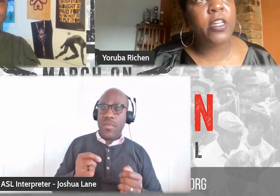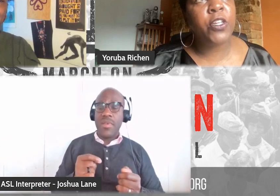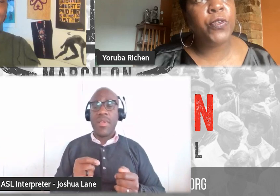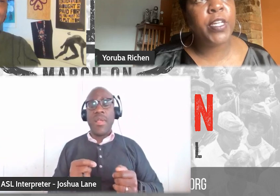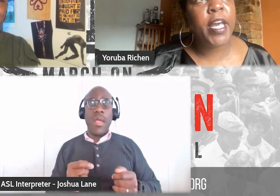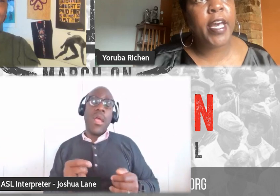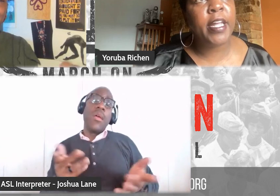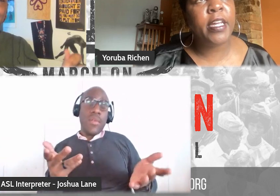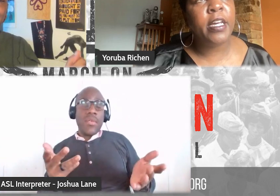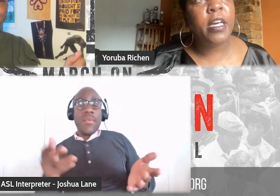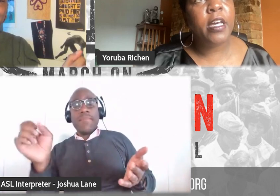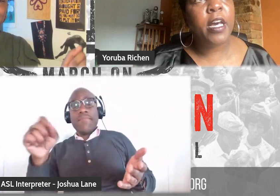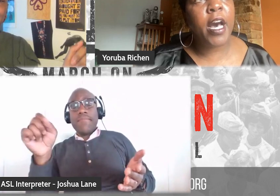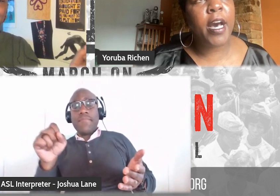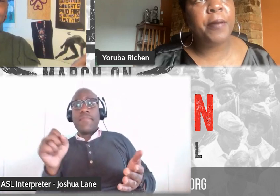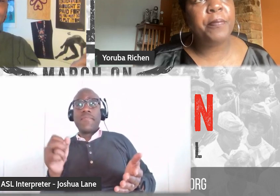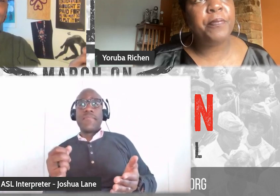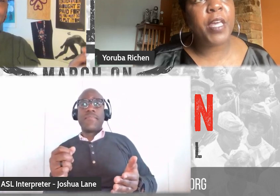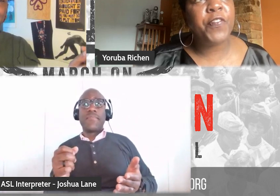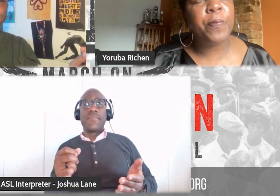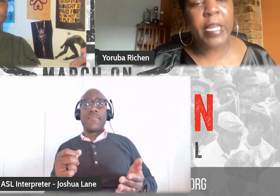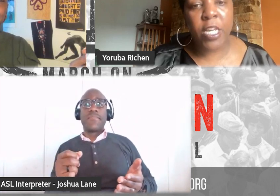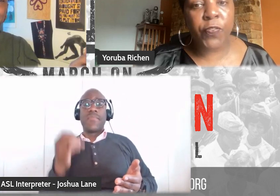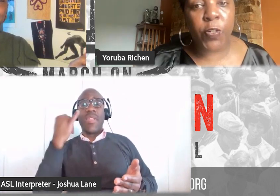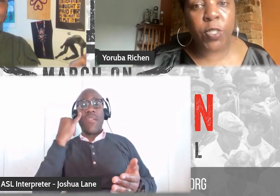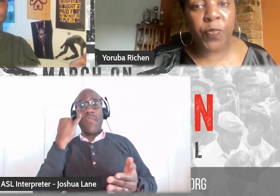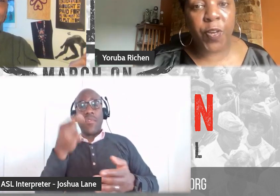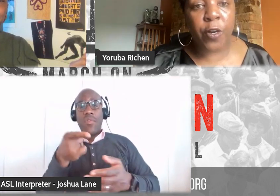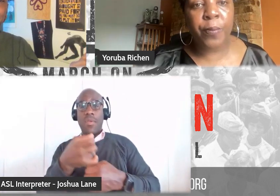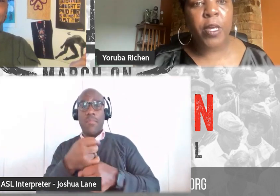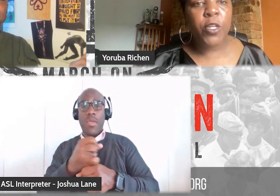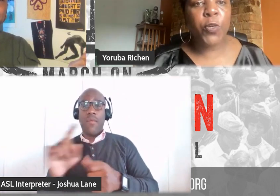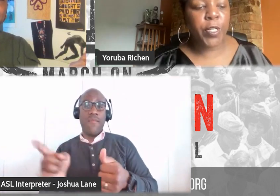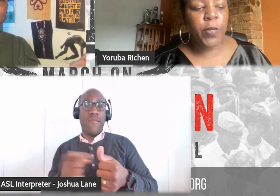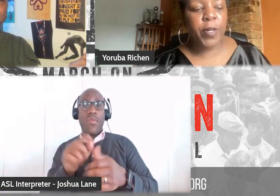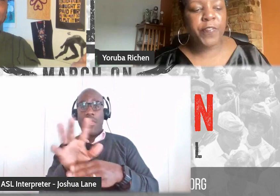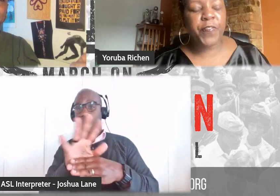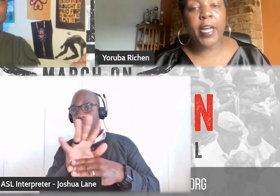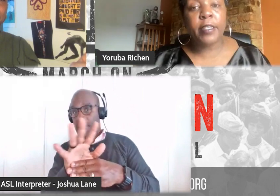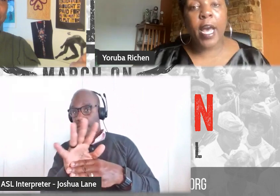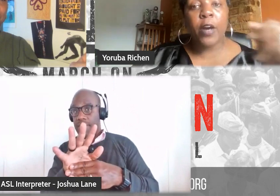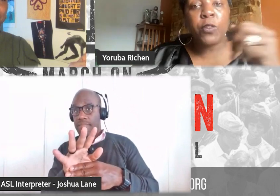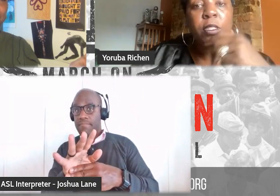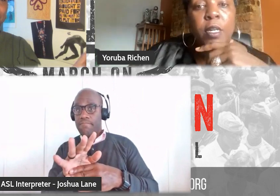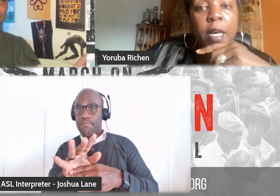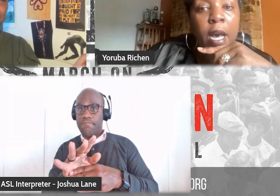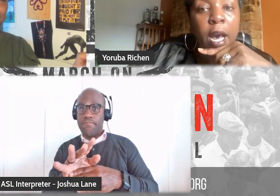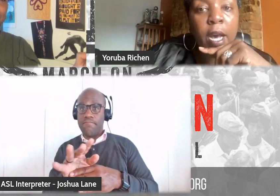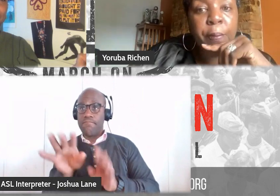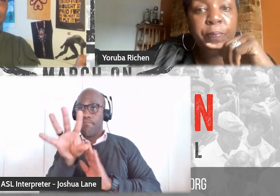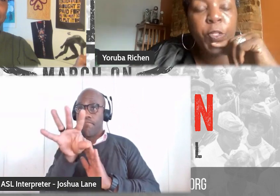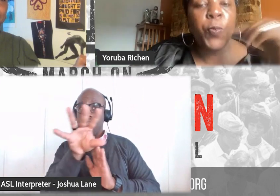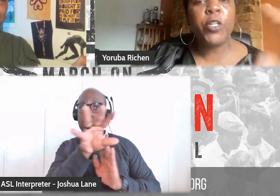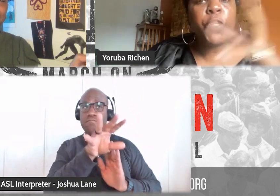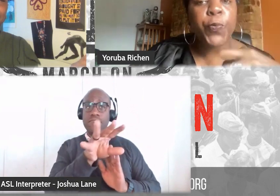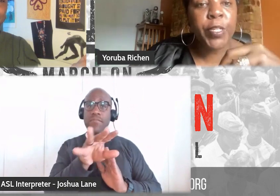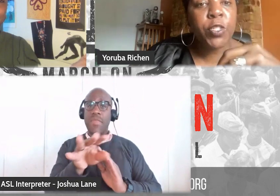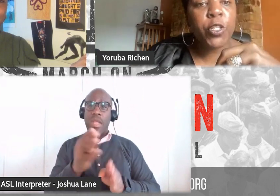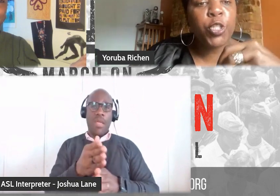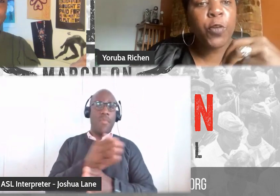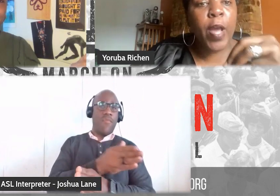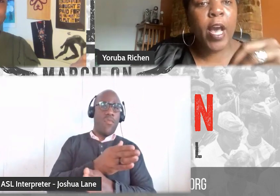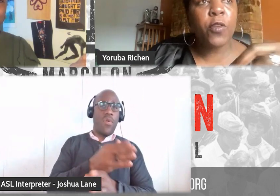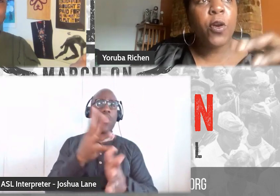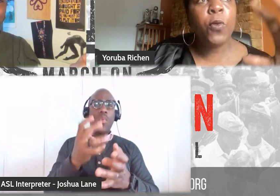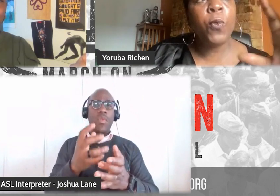that you can, if you're making your first film, you really want to find out, you want to do your